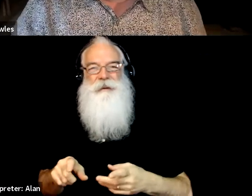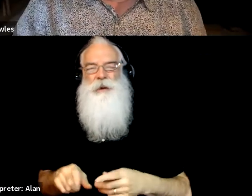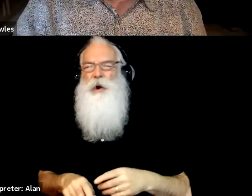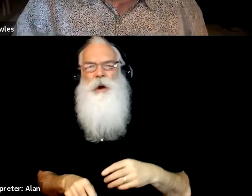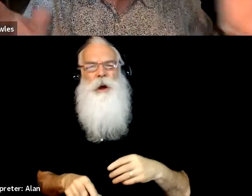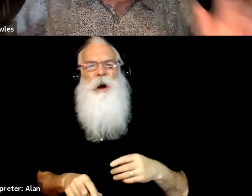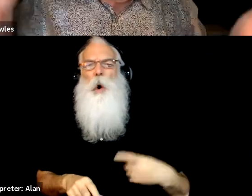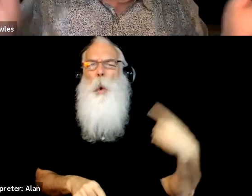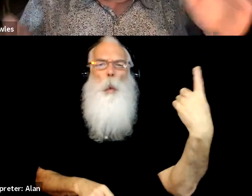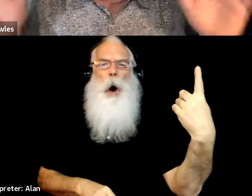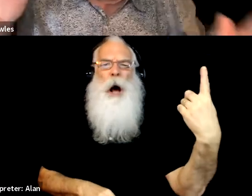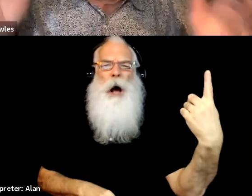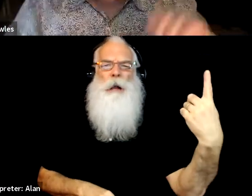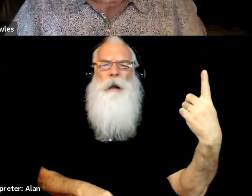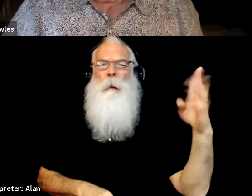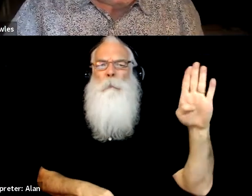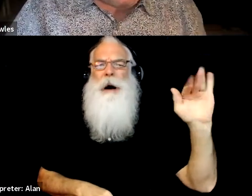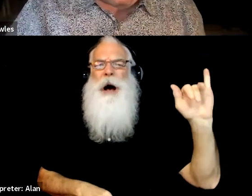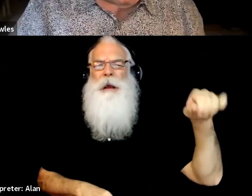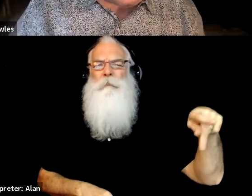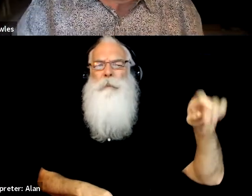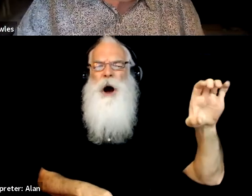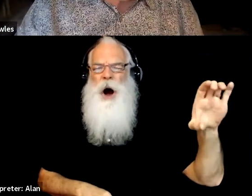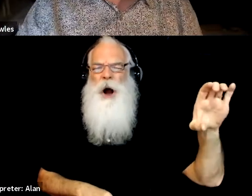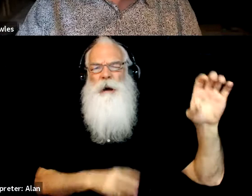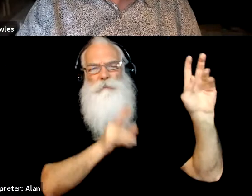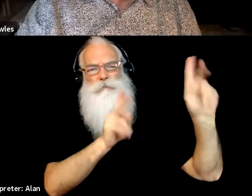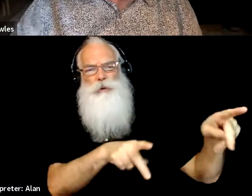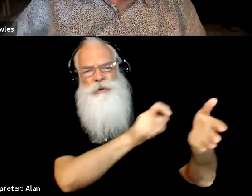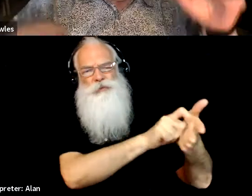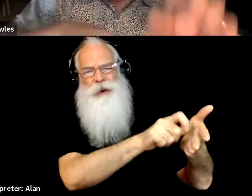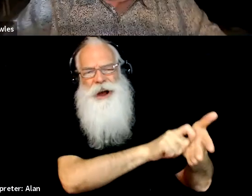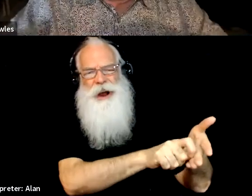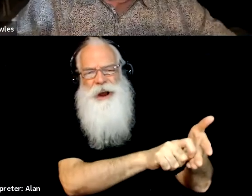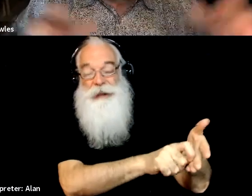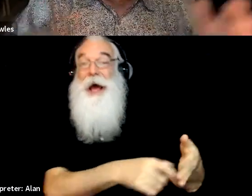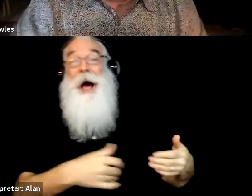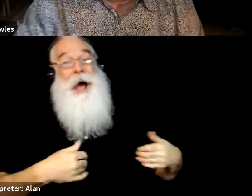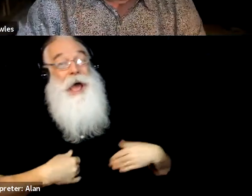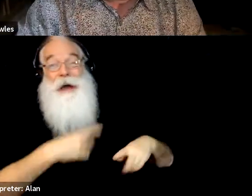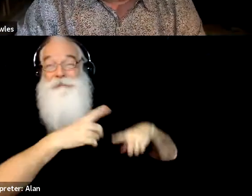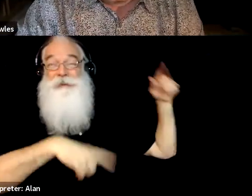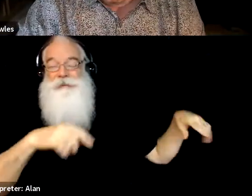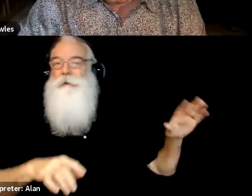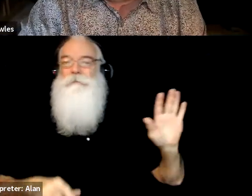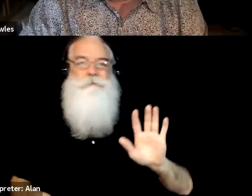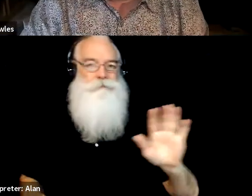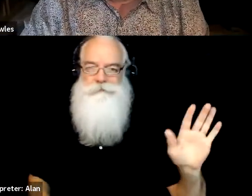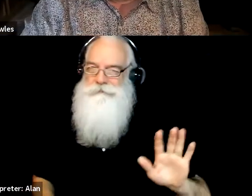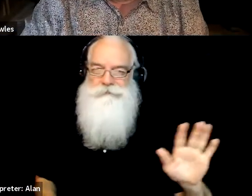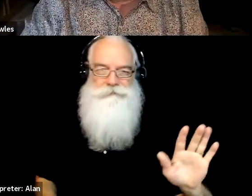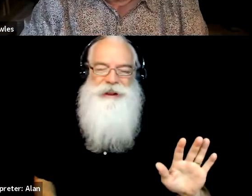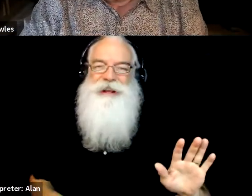season and say, look, we're doing diversity. It's like, no, you're not doing diversity. You're playing a shell game. It's all smoke and mirrors. Yeah.